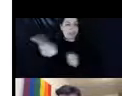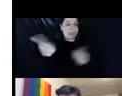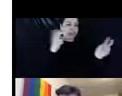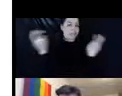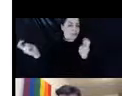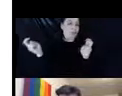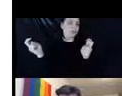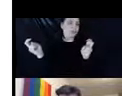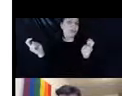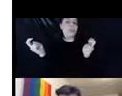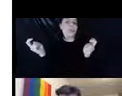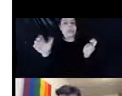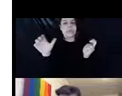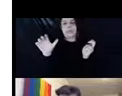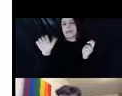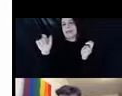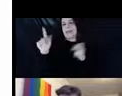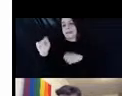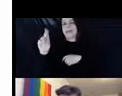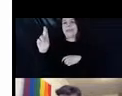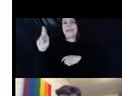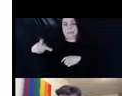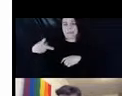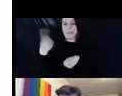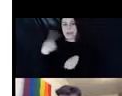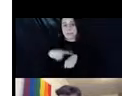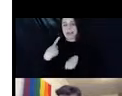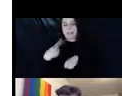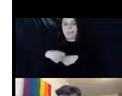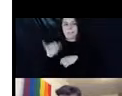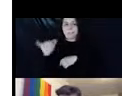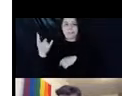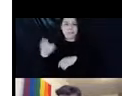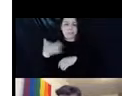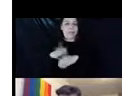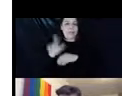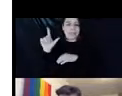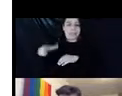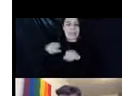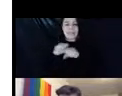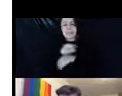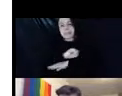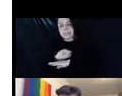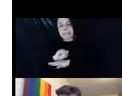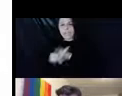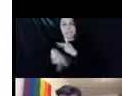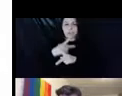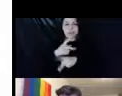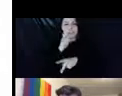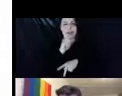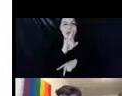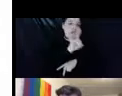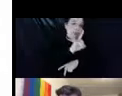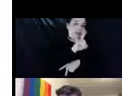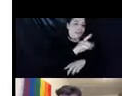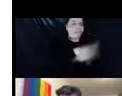uh, act up at one point at one time, that was kind of late stage version. So there wasn't there, the rock and roll version was a little late.